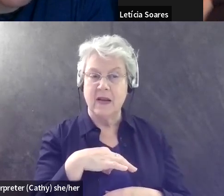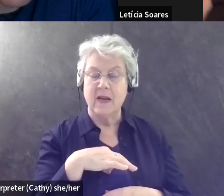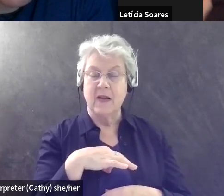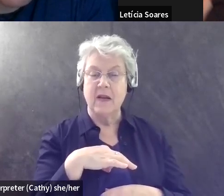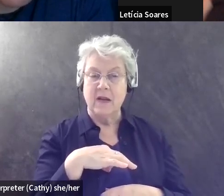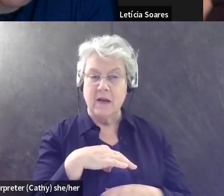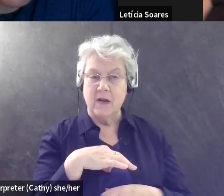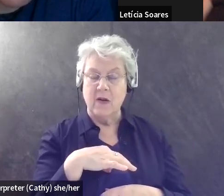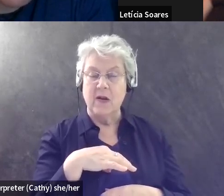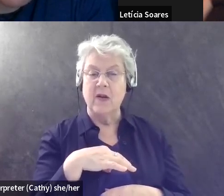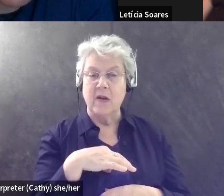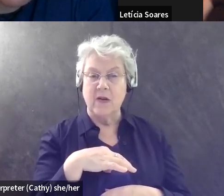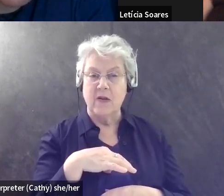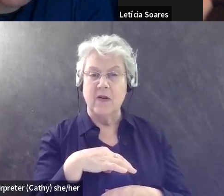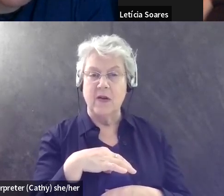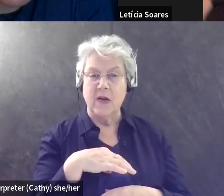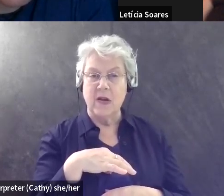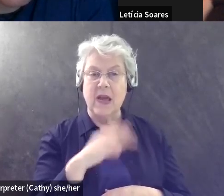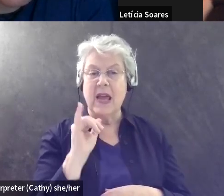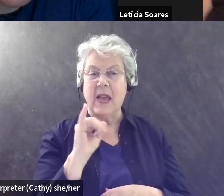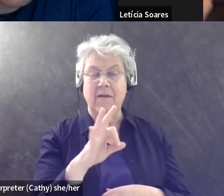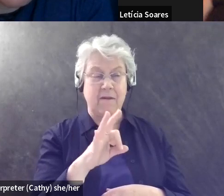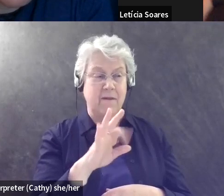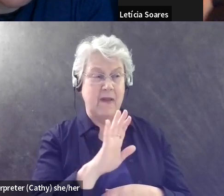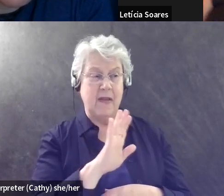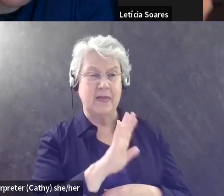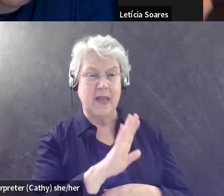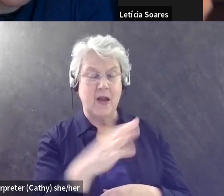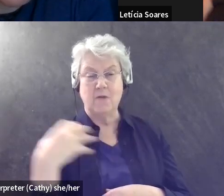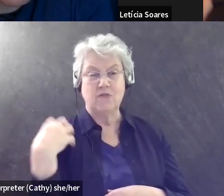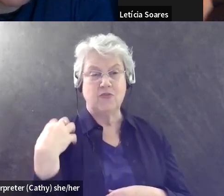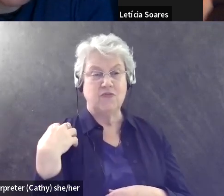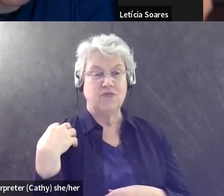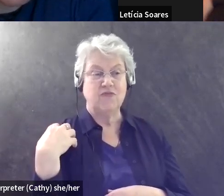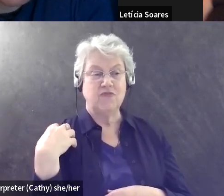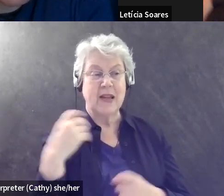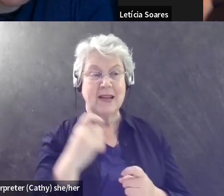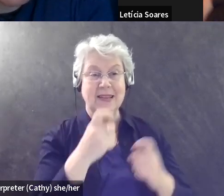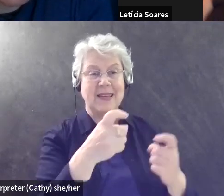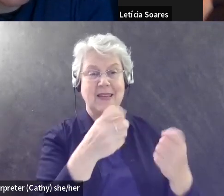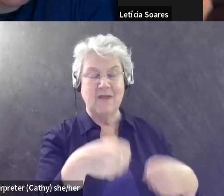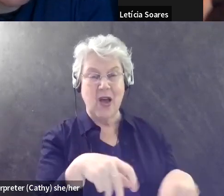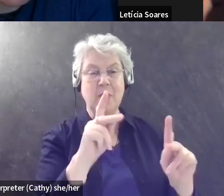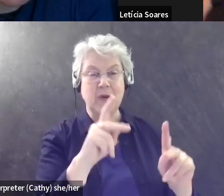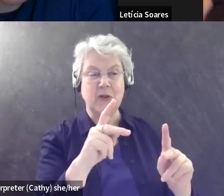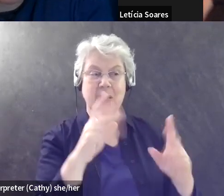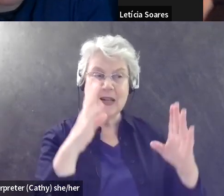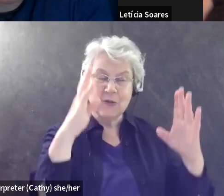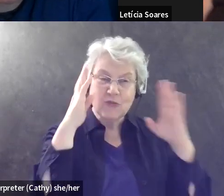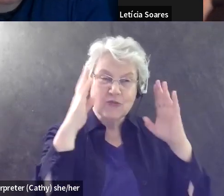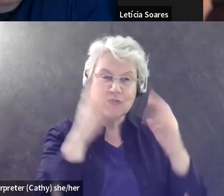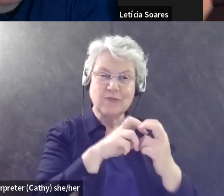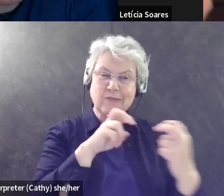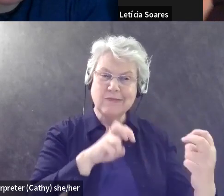their employers just give the opportunity for them to be heard and